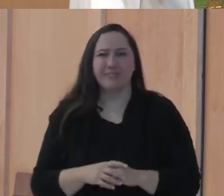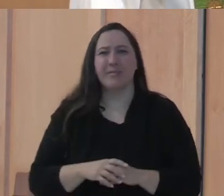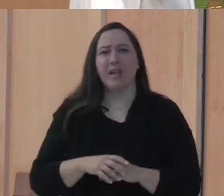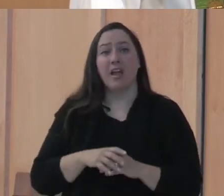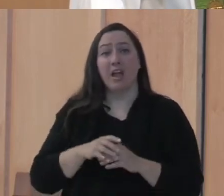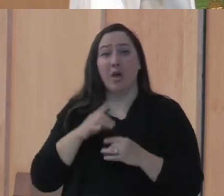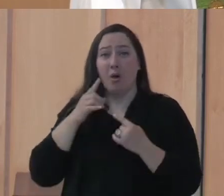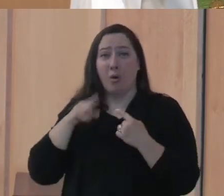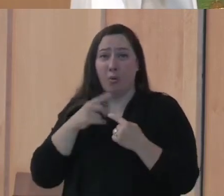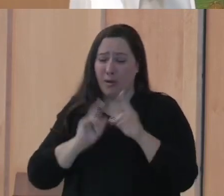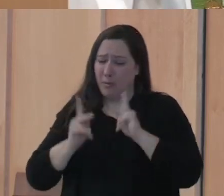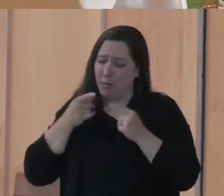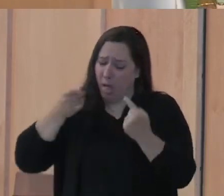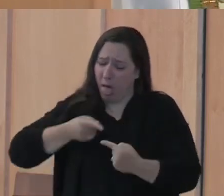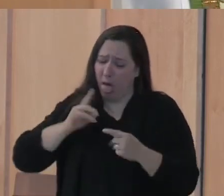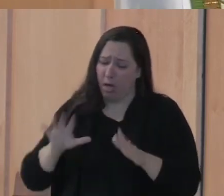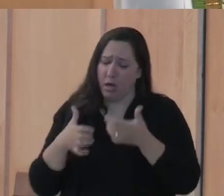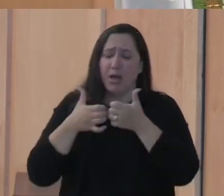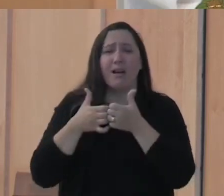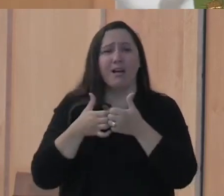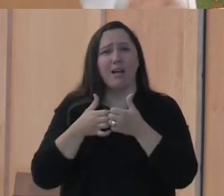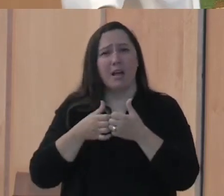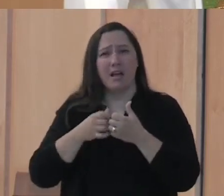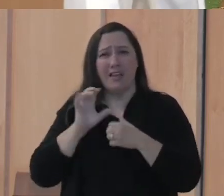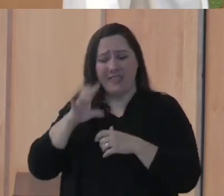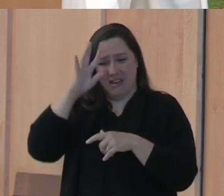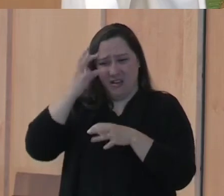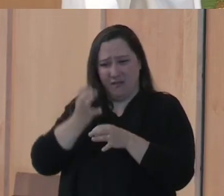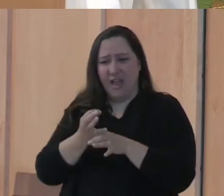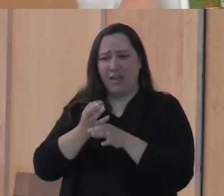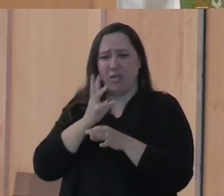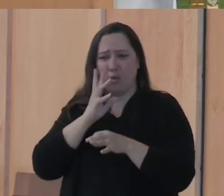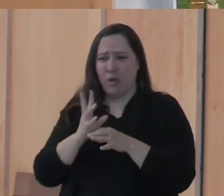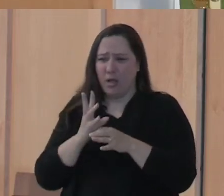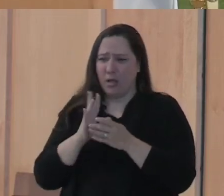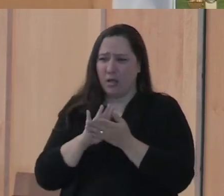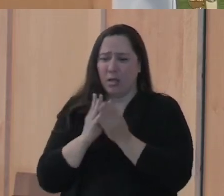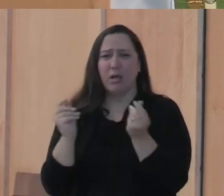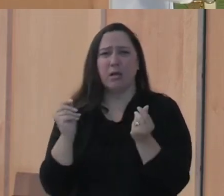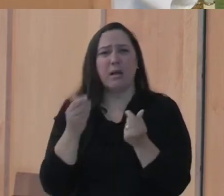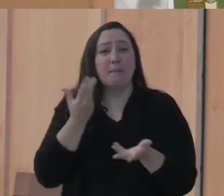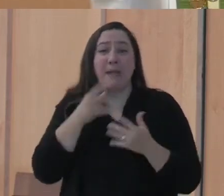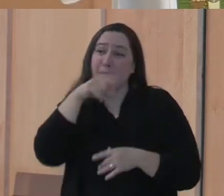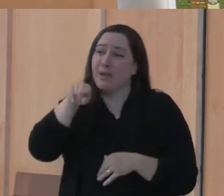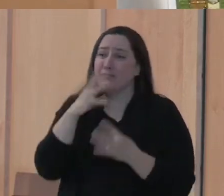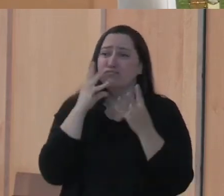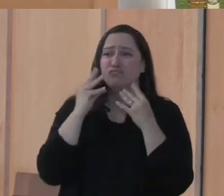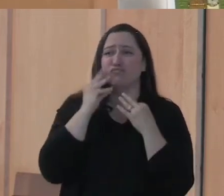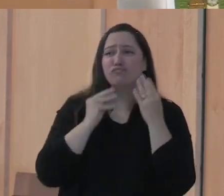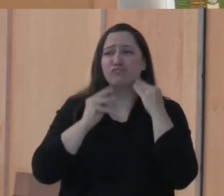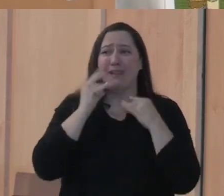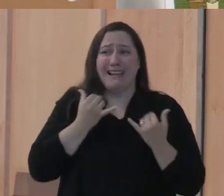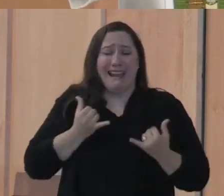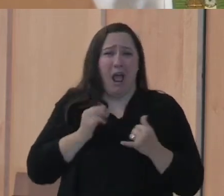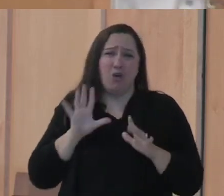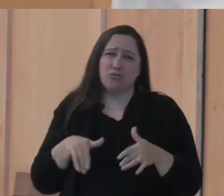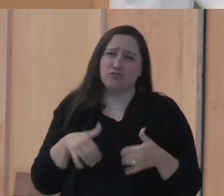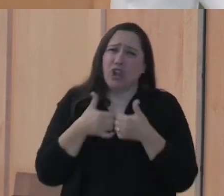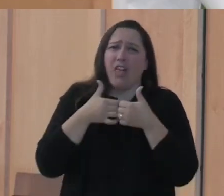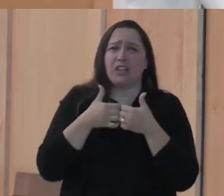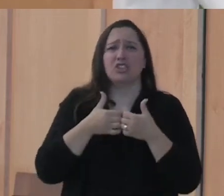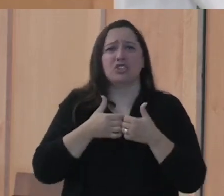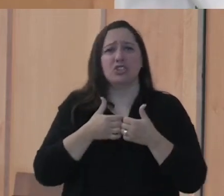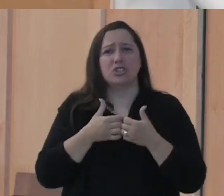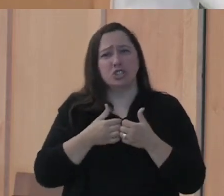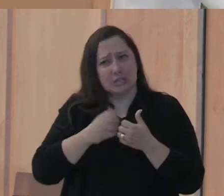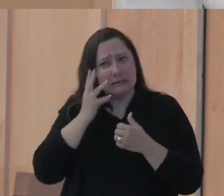faith stands or falls where it thrives or dries up and withers. Maybe we're going through some of that right now with all the things we face now, but Jesus